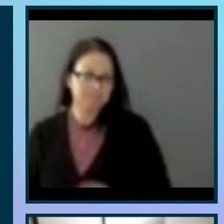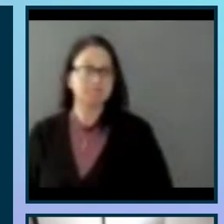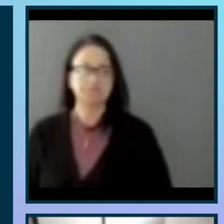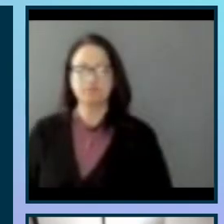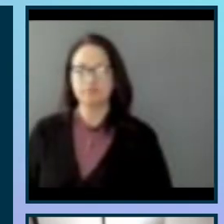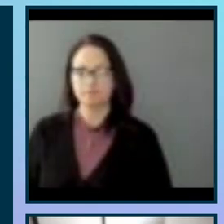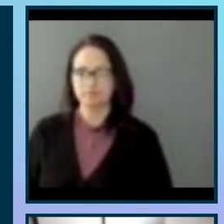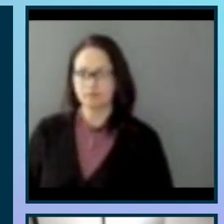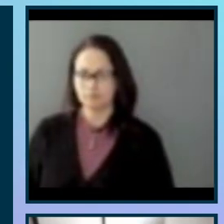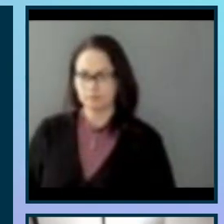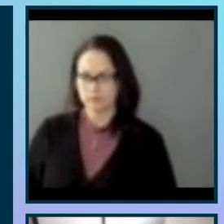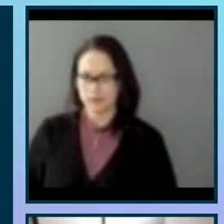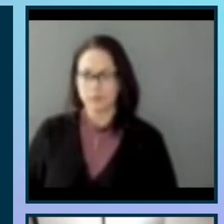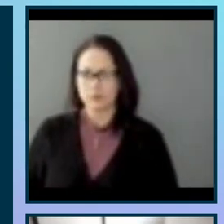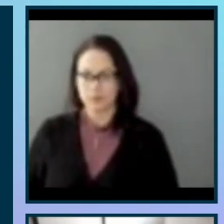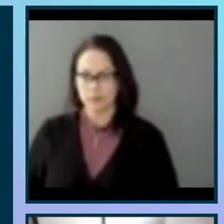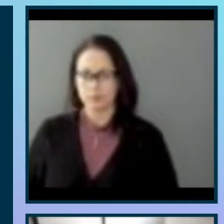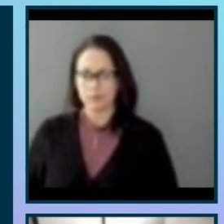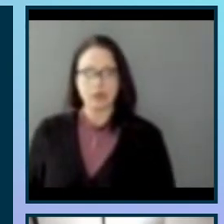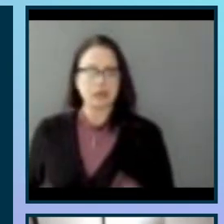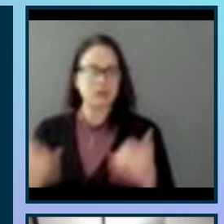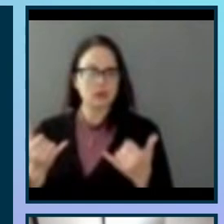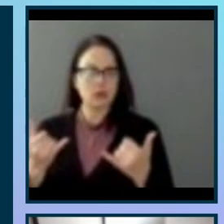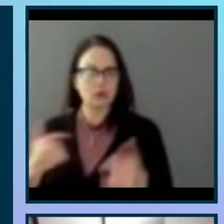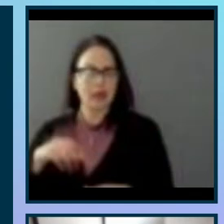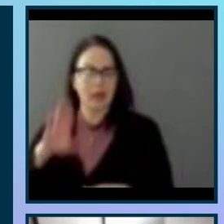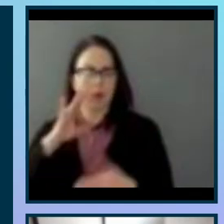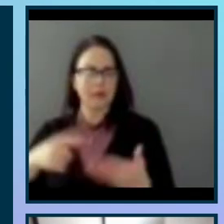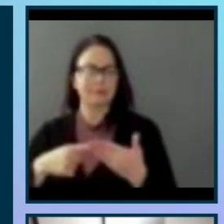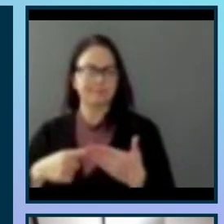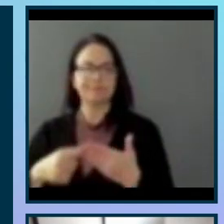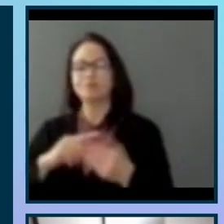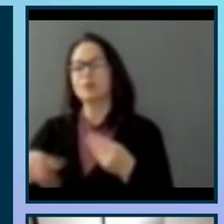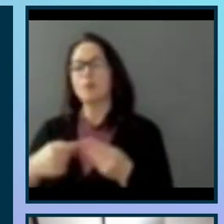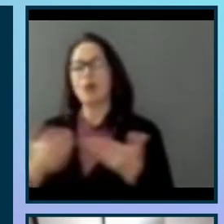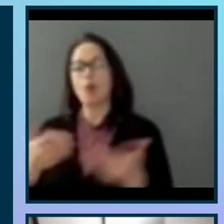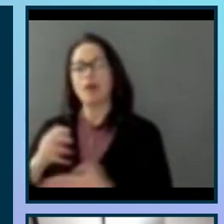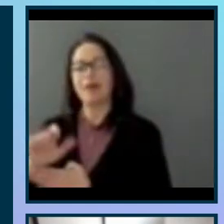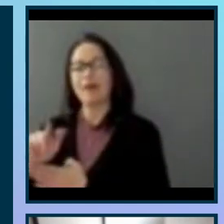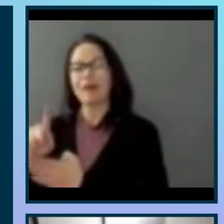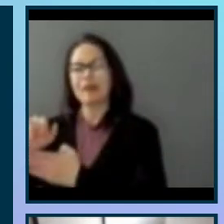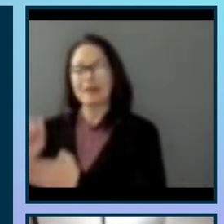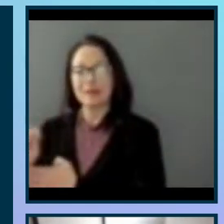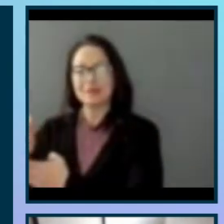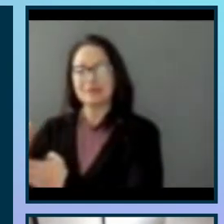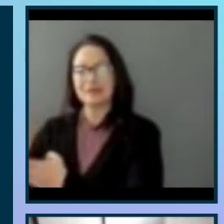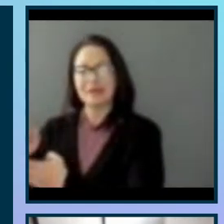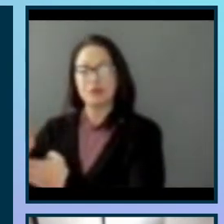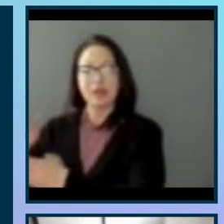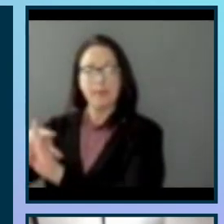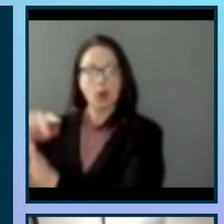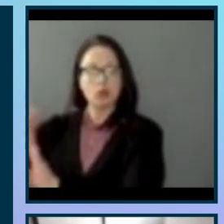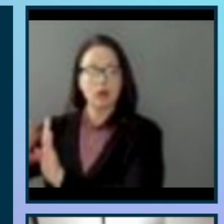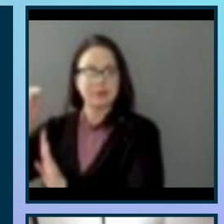I will be talking today about the Eclipse Soundscapes Project. This presentation is based upon work